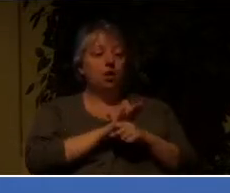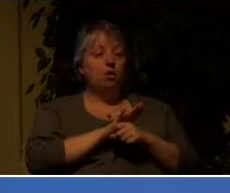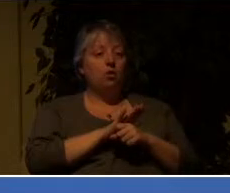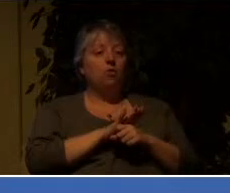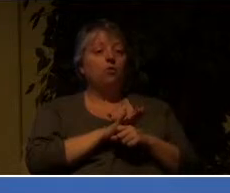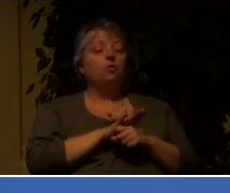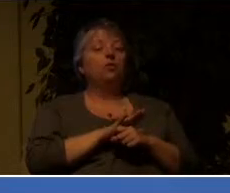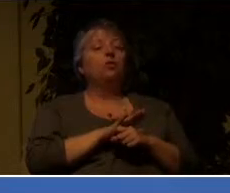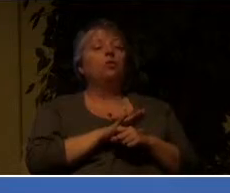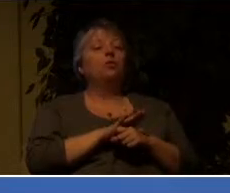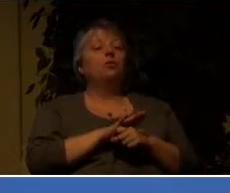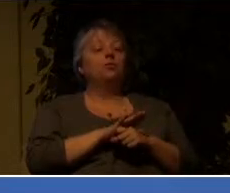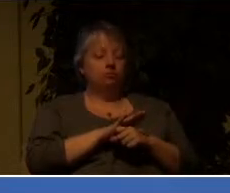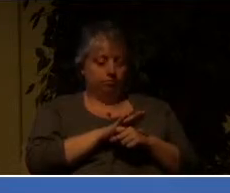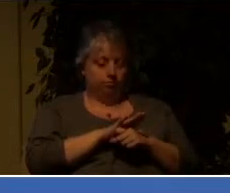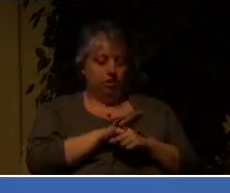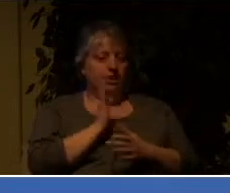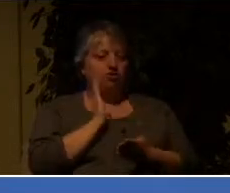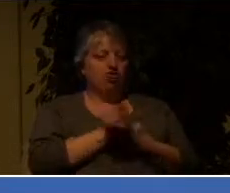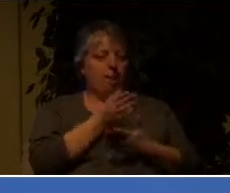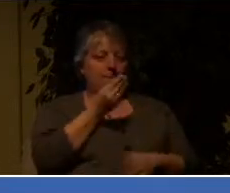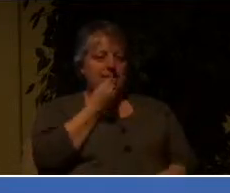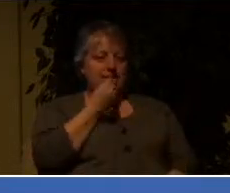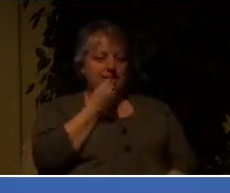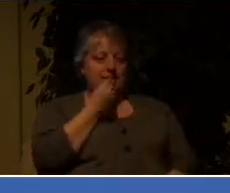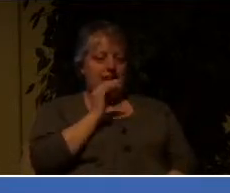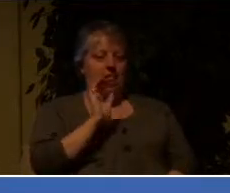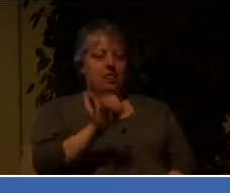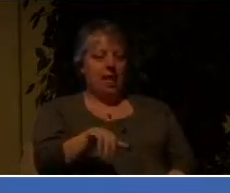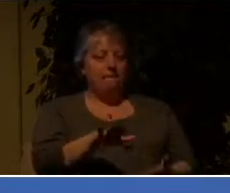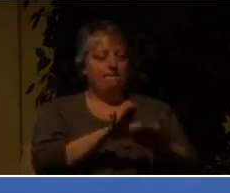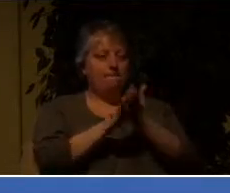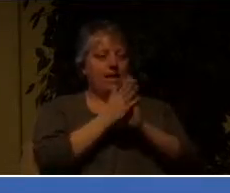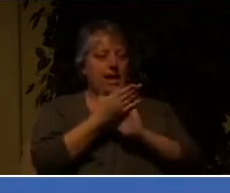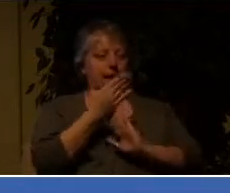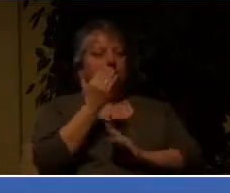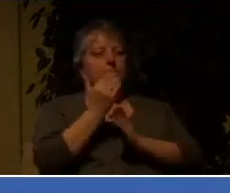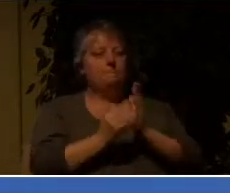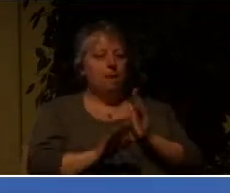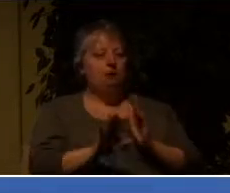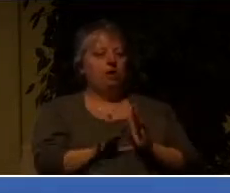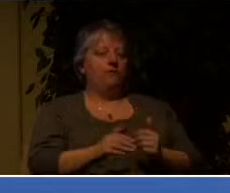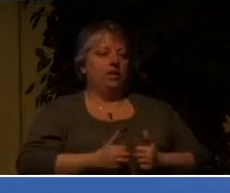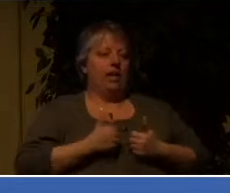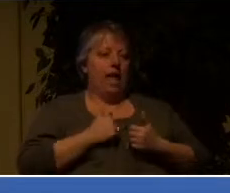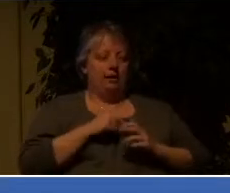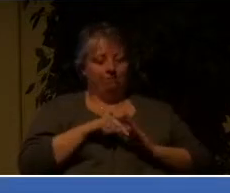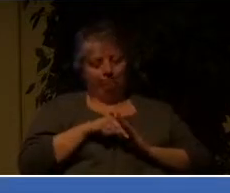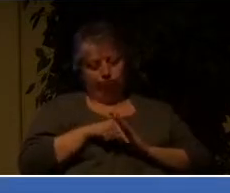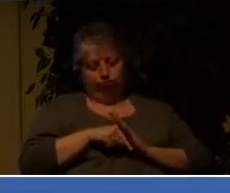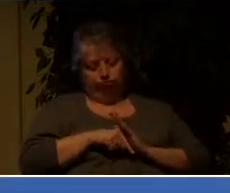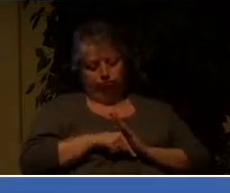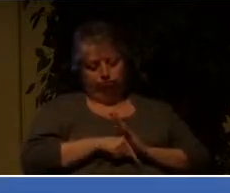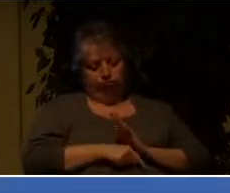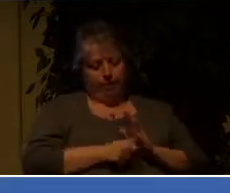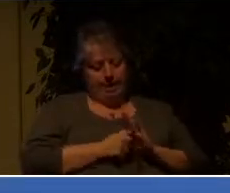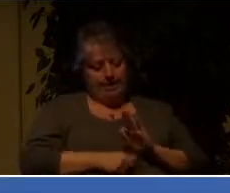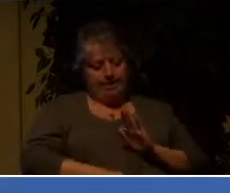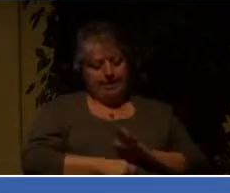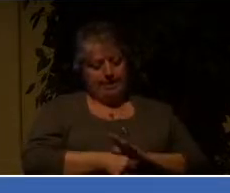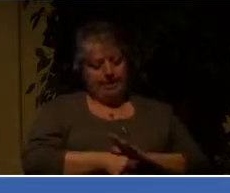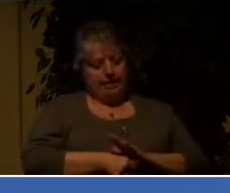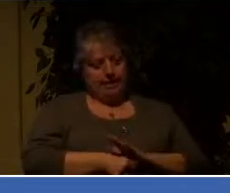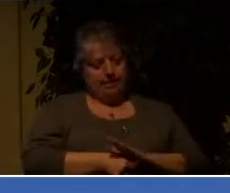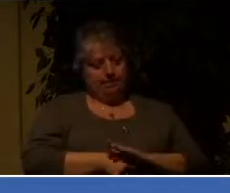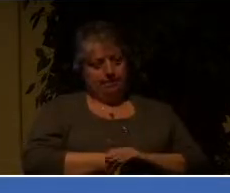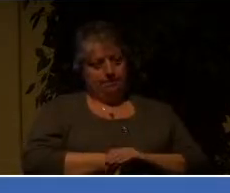stop eating. And that became part of her life in a deeply hidden spot. Now that the Lord is trying